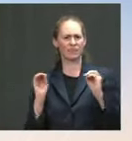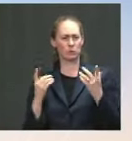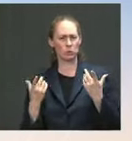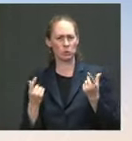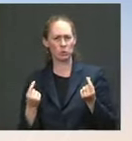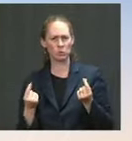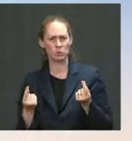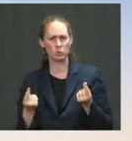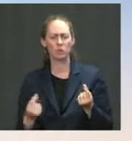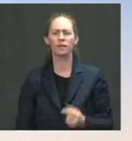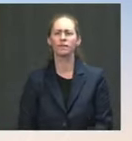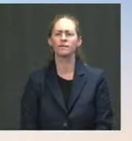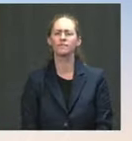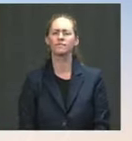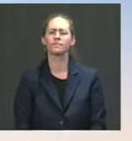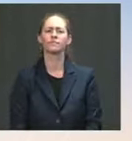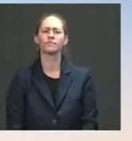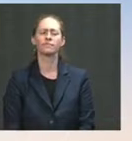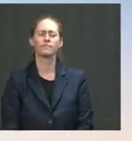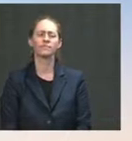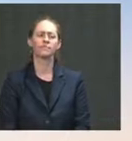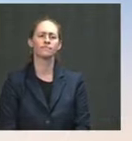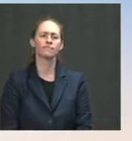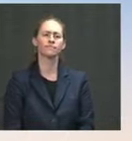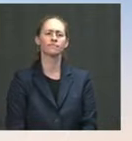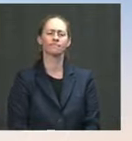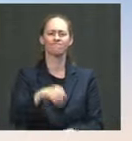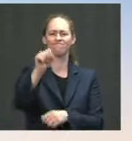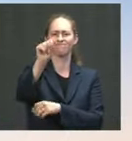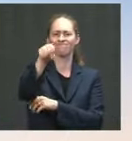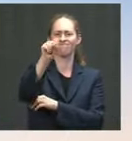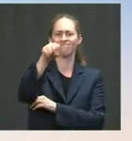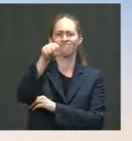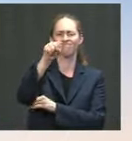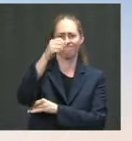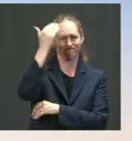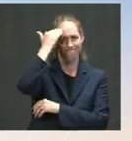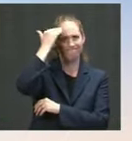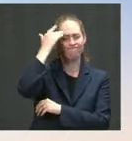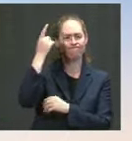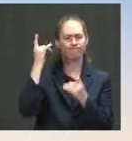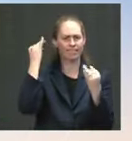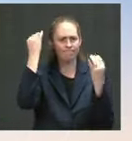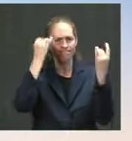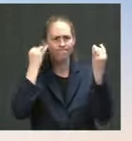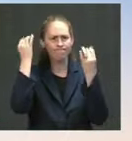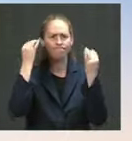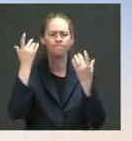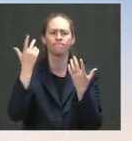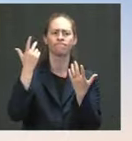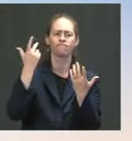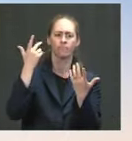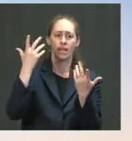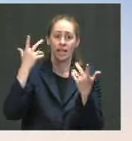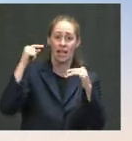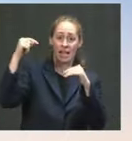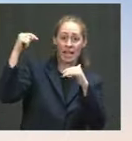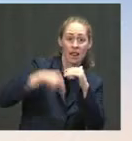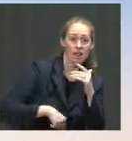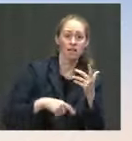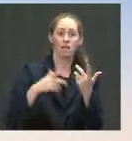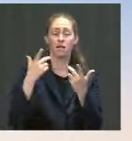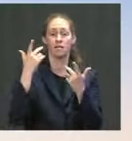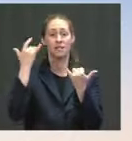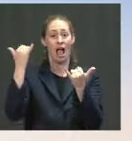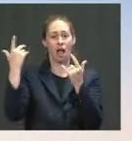I know, Nancy, as you mentioned, that the Secretary was asked that. He didn't go into detail for a reason, because we are currently having those discussions through diplomatic